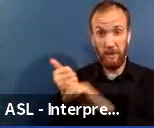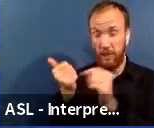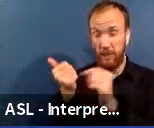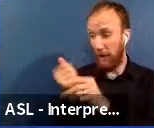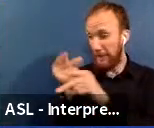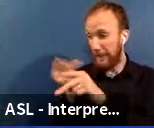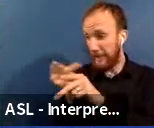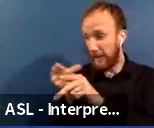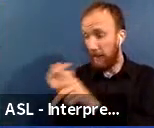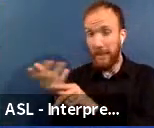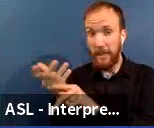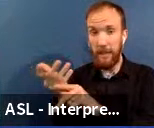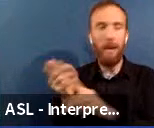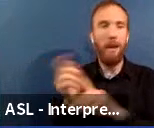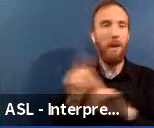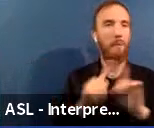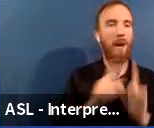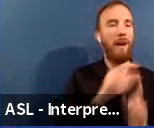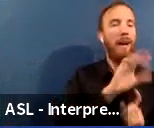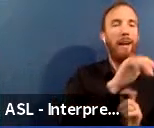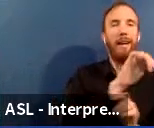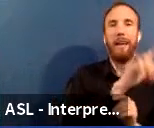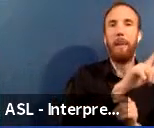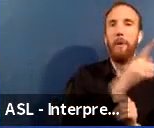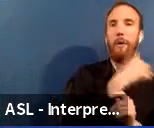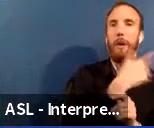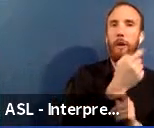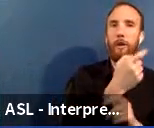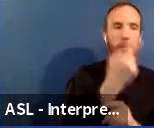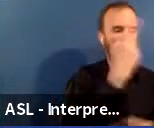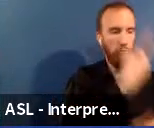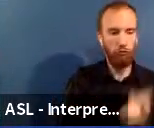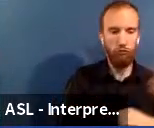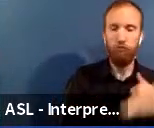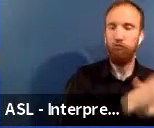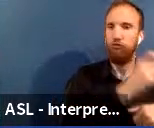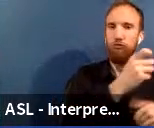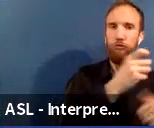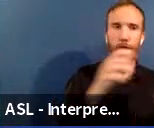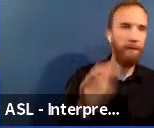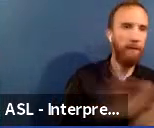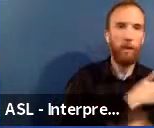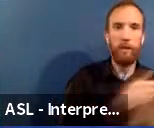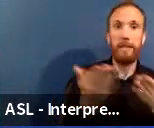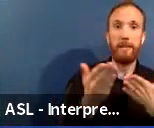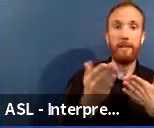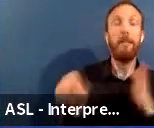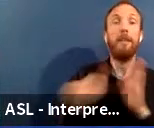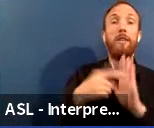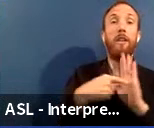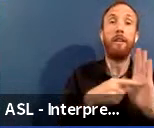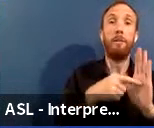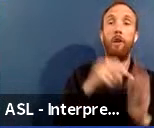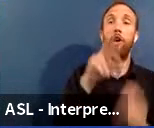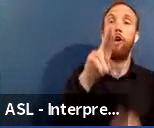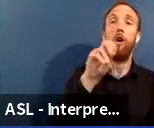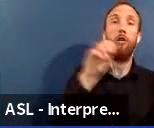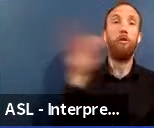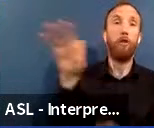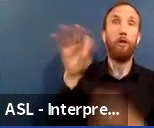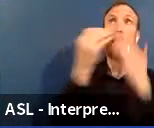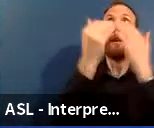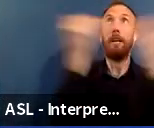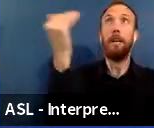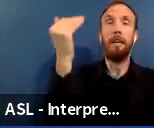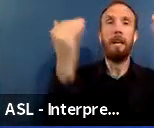responsible for replacing or upgrading the entire air conditioning system. Another example is a roof. Roof repairs such as